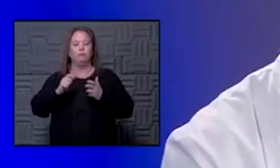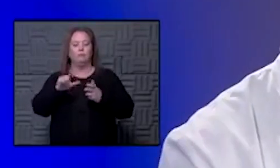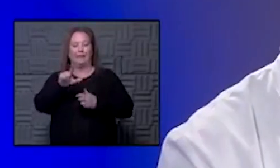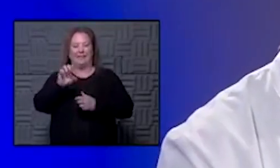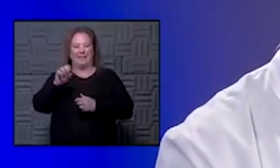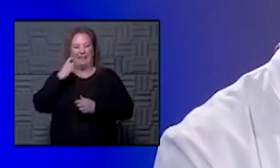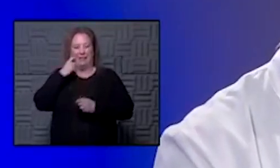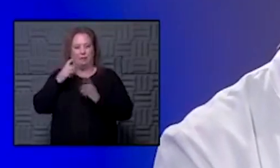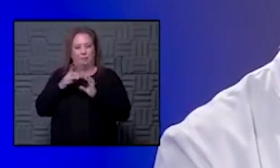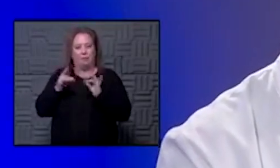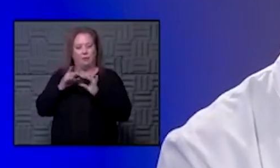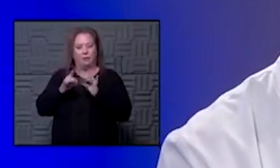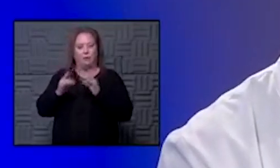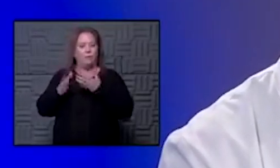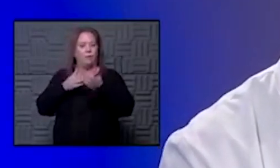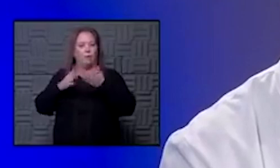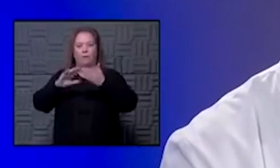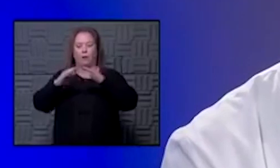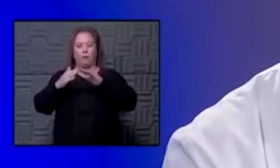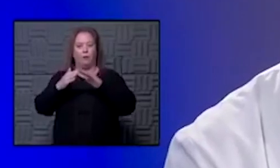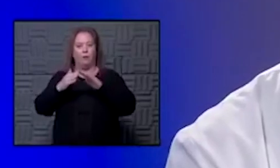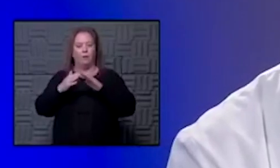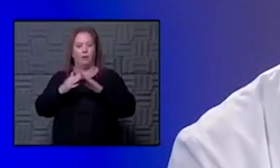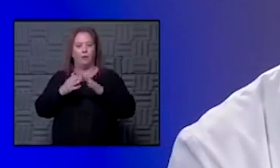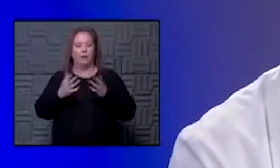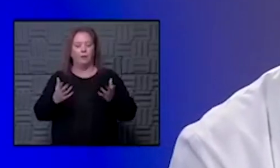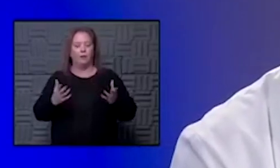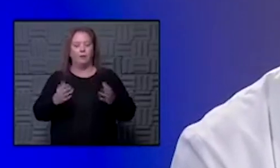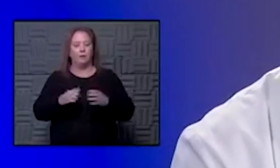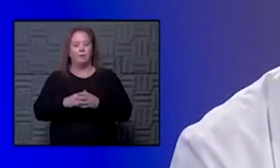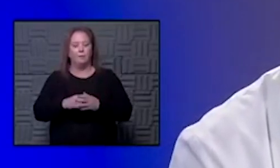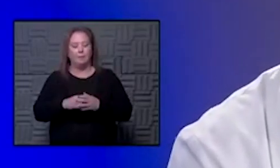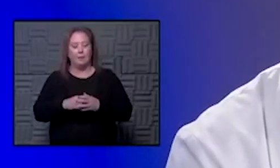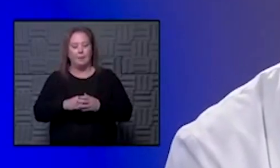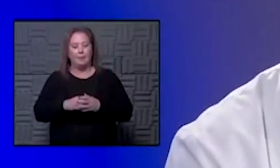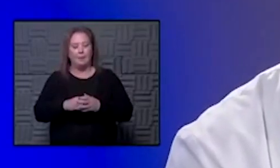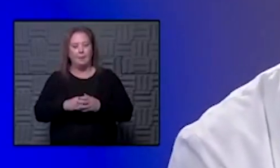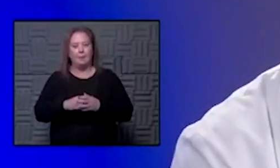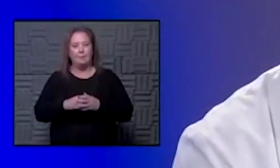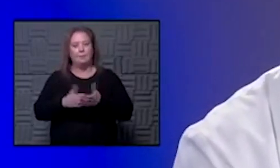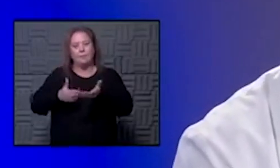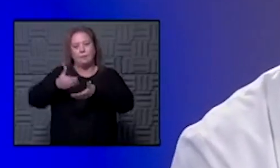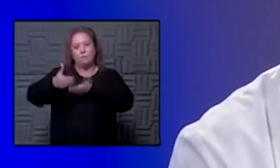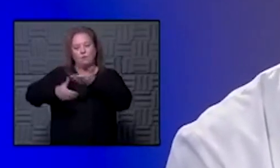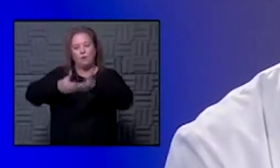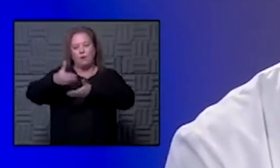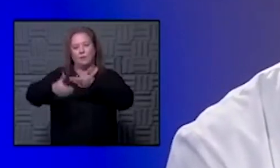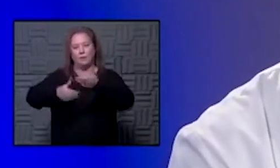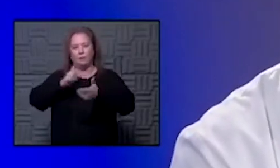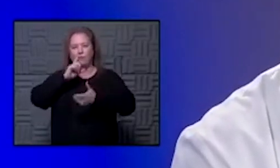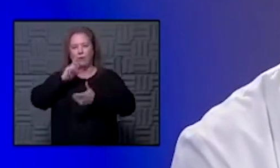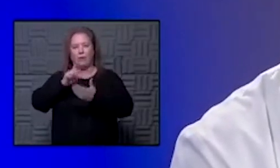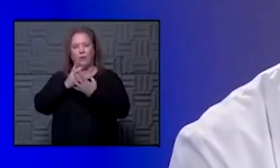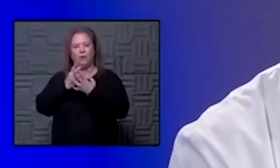you know for whichever community you are in it's a small amount so there's also the um processes of really screening out who